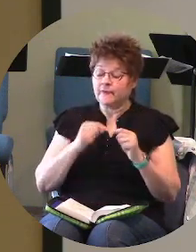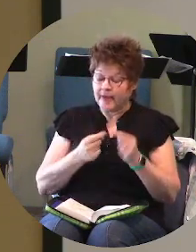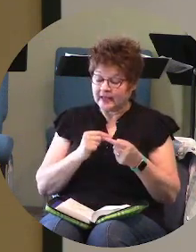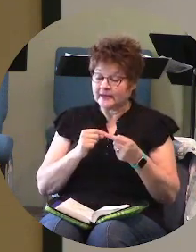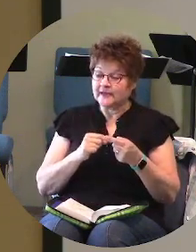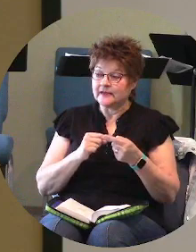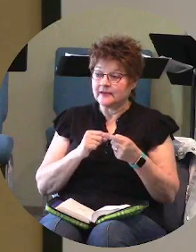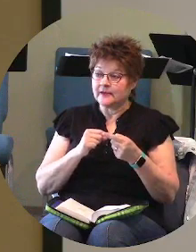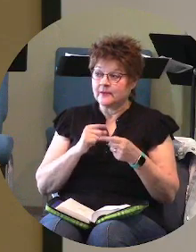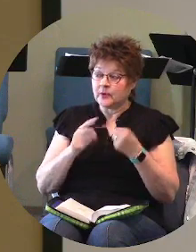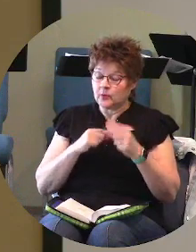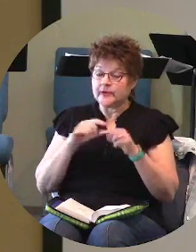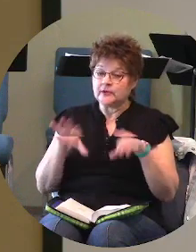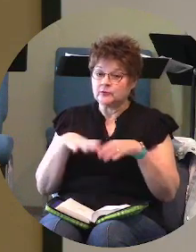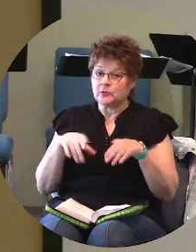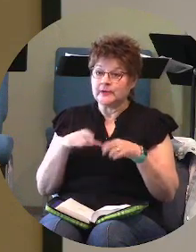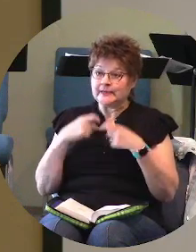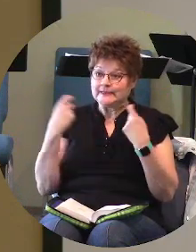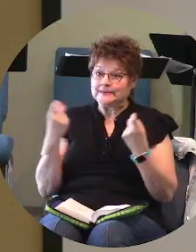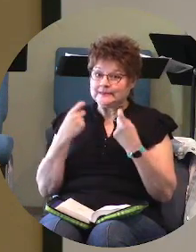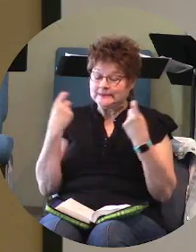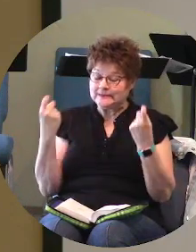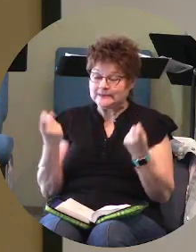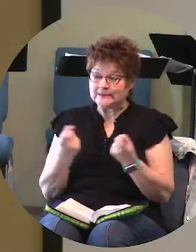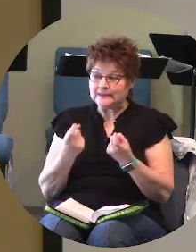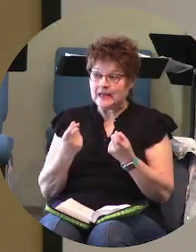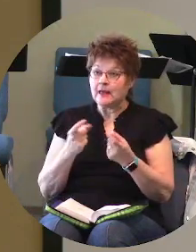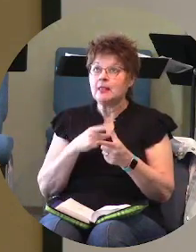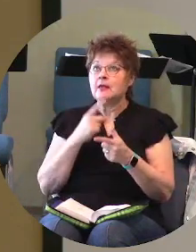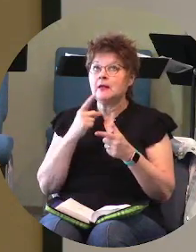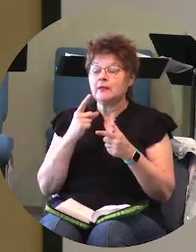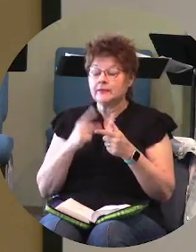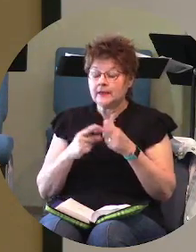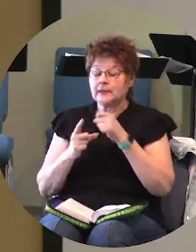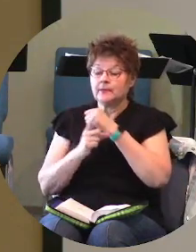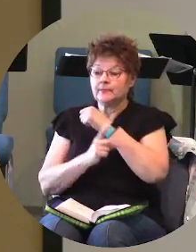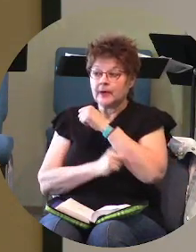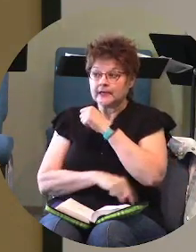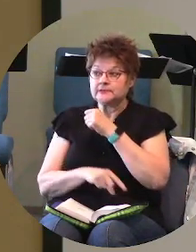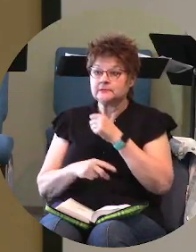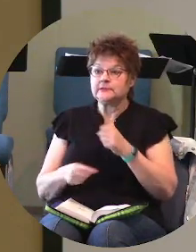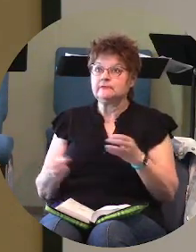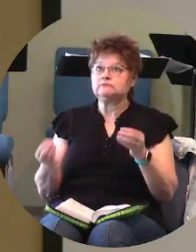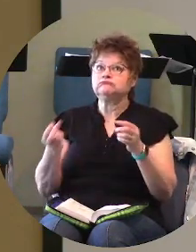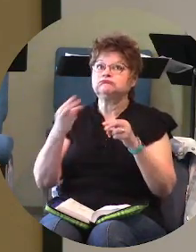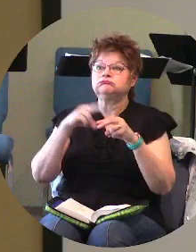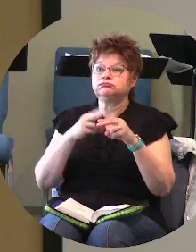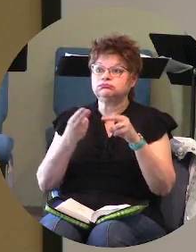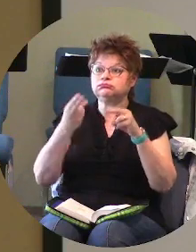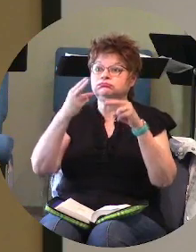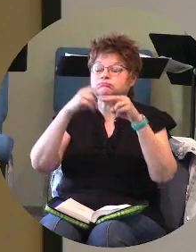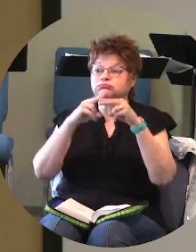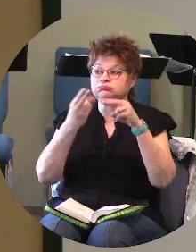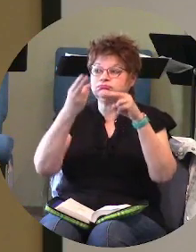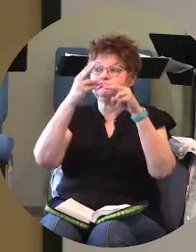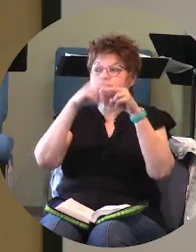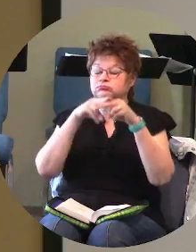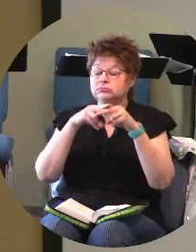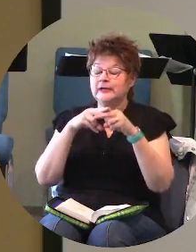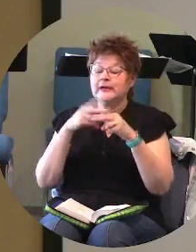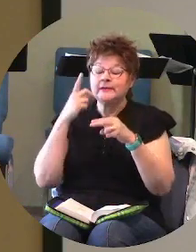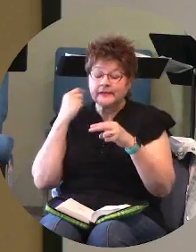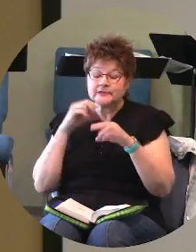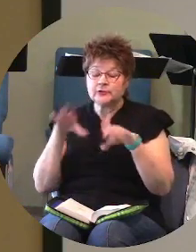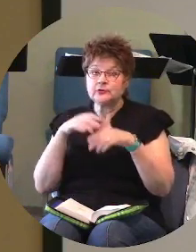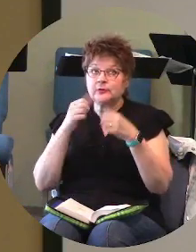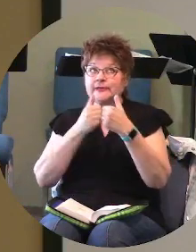you do it and in in sin then the consequences are are even more magnified because you're doing it